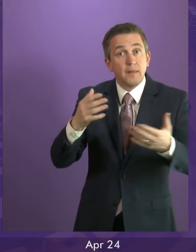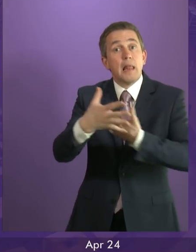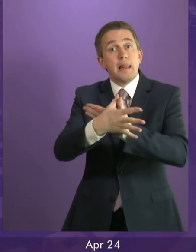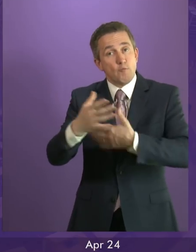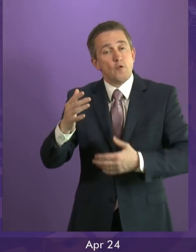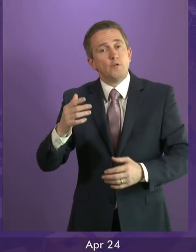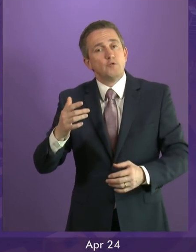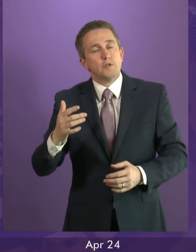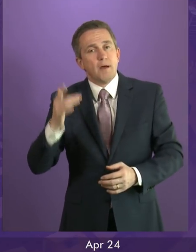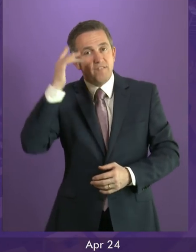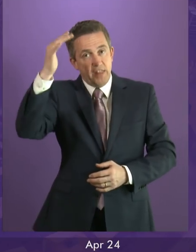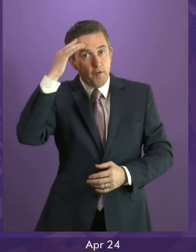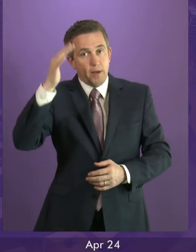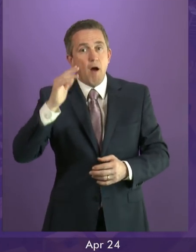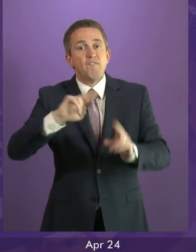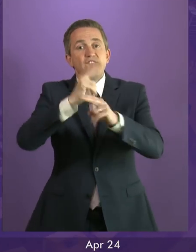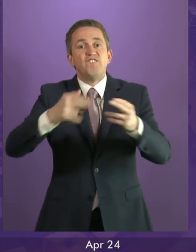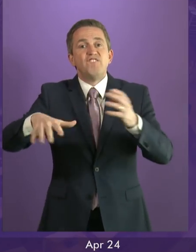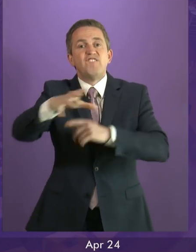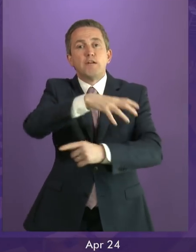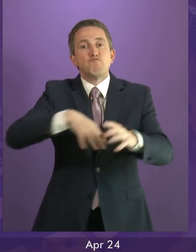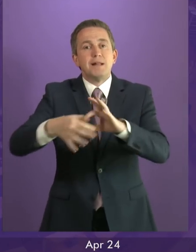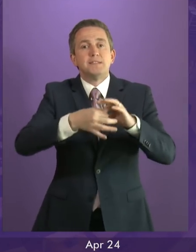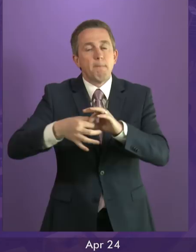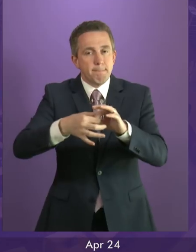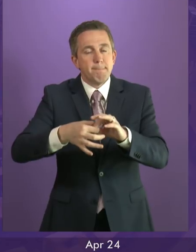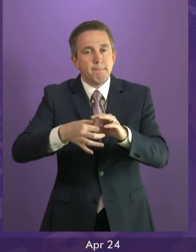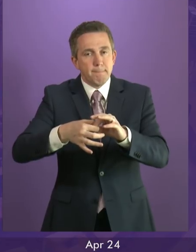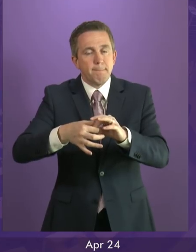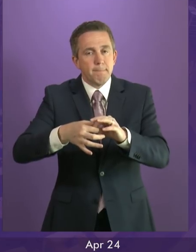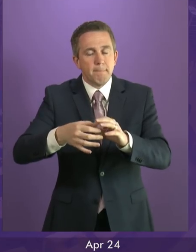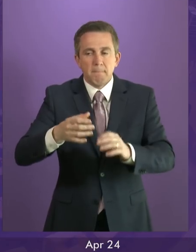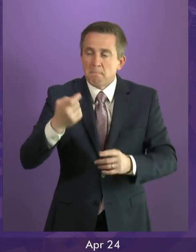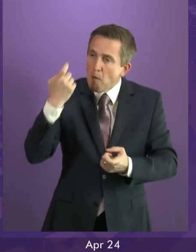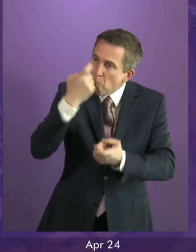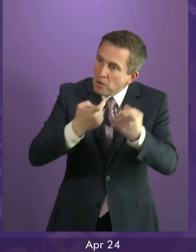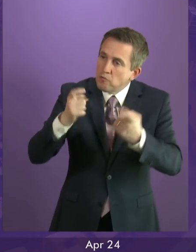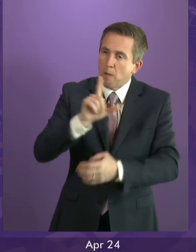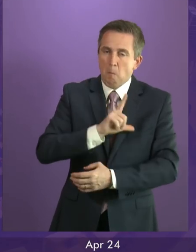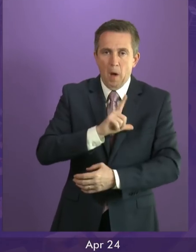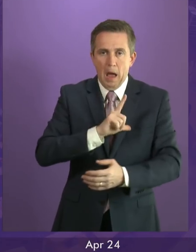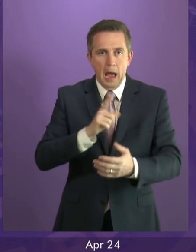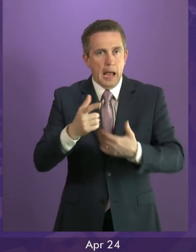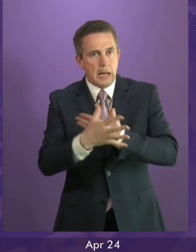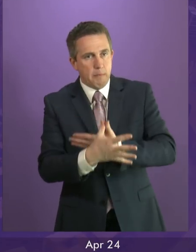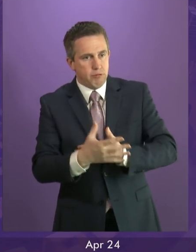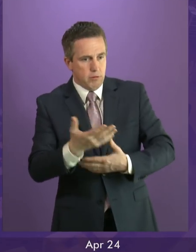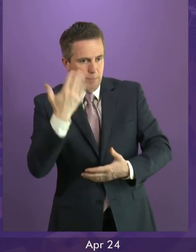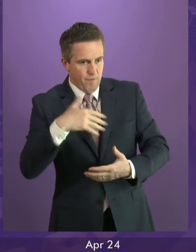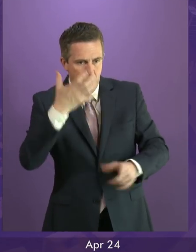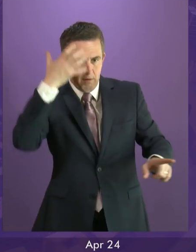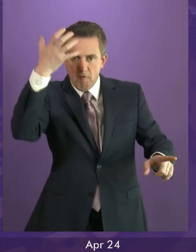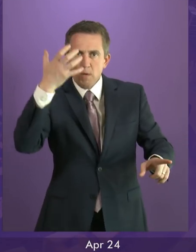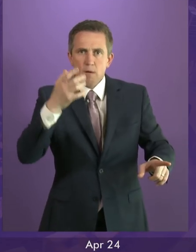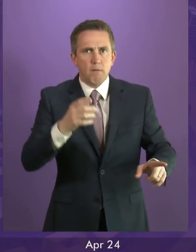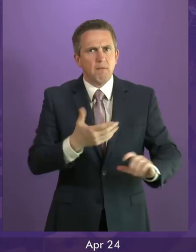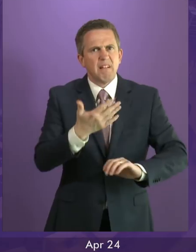Liberals of federalism. I do often wonder why in the years recently when the Liberals were in government at Westminster they